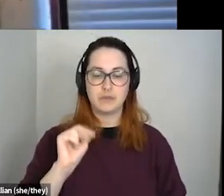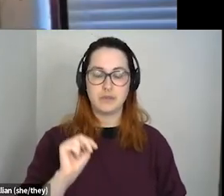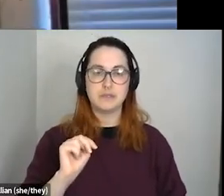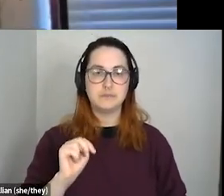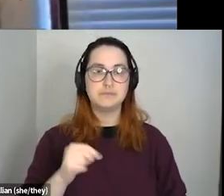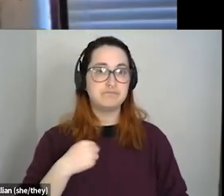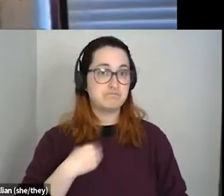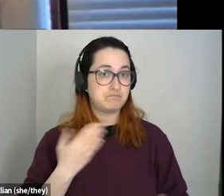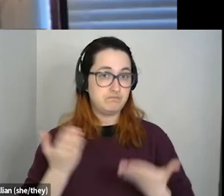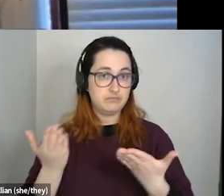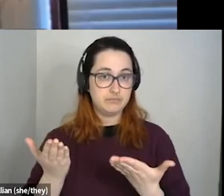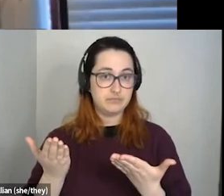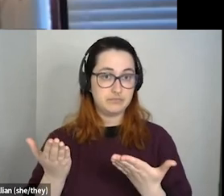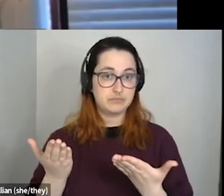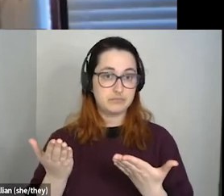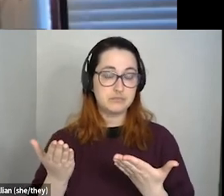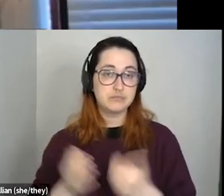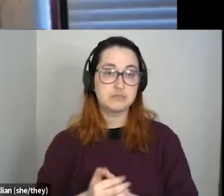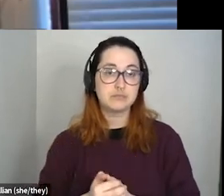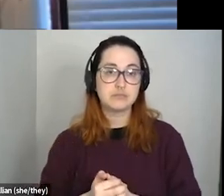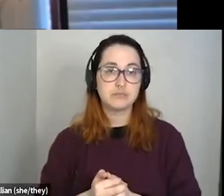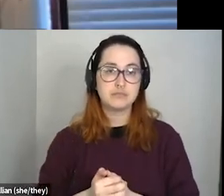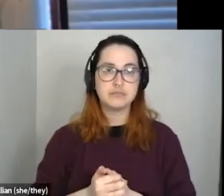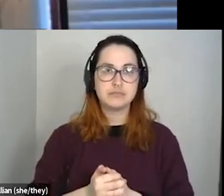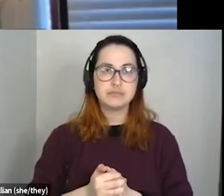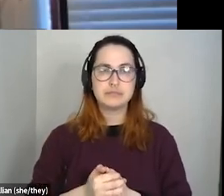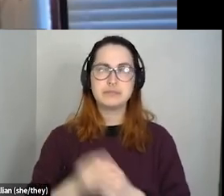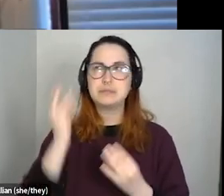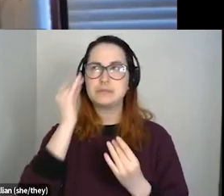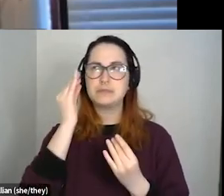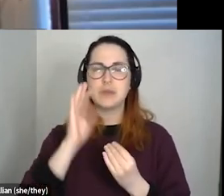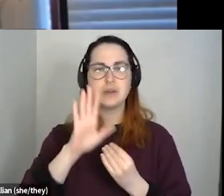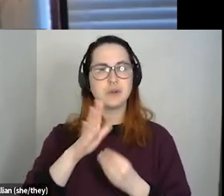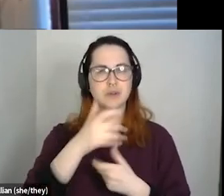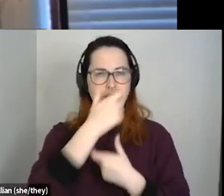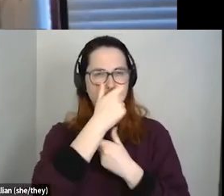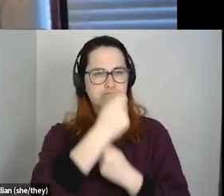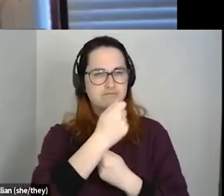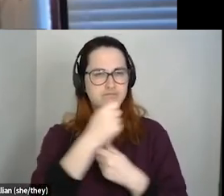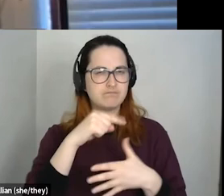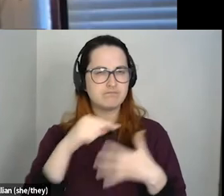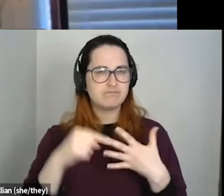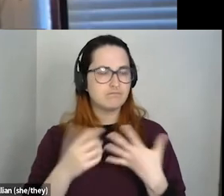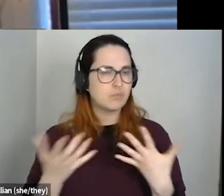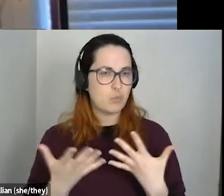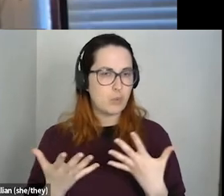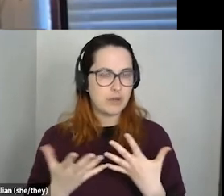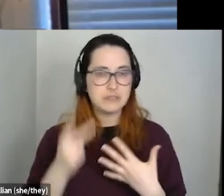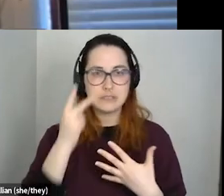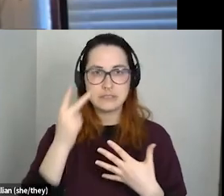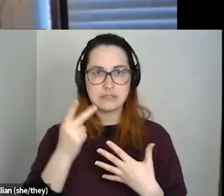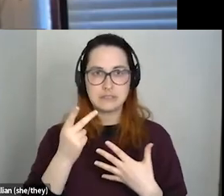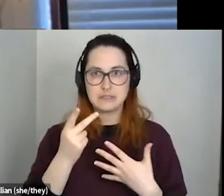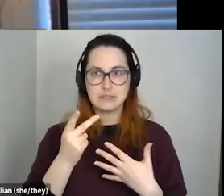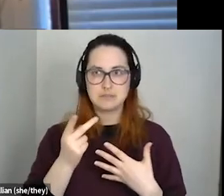definitely look what interests you first and then see what places you can